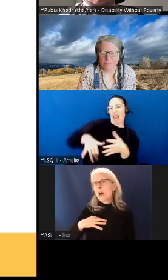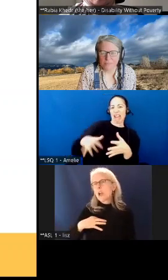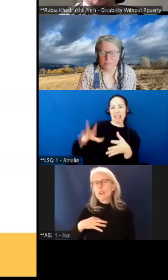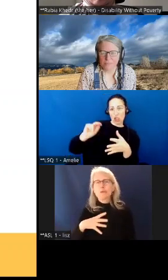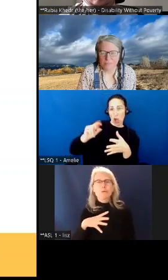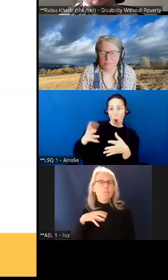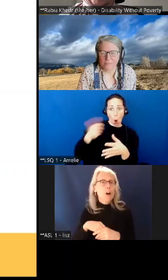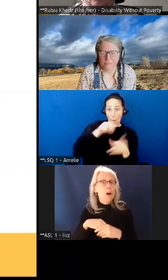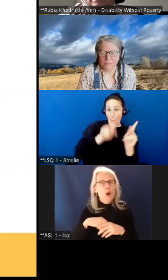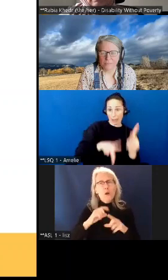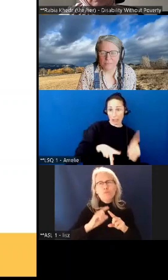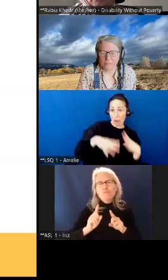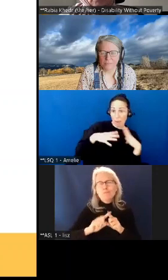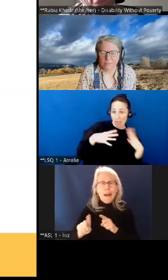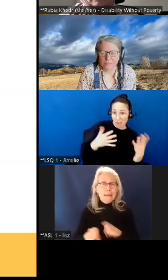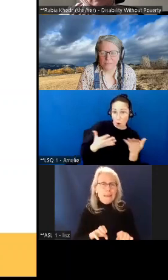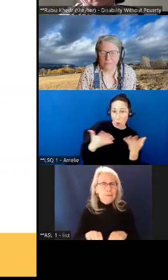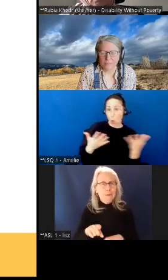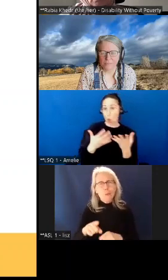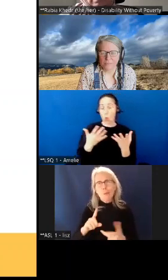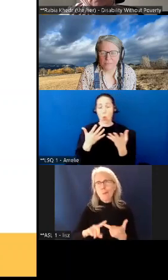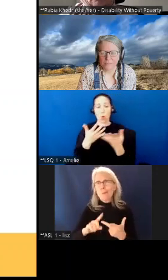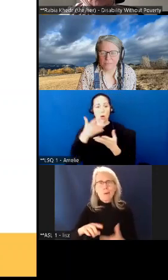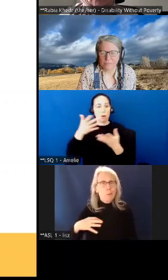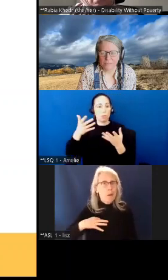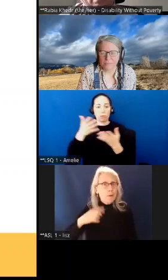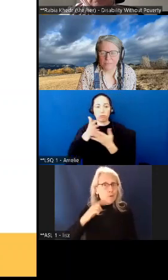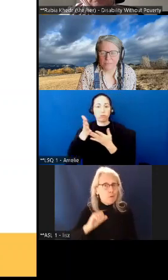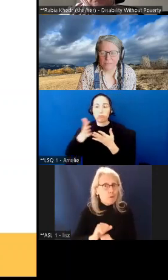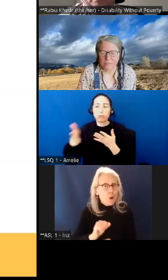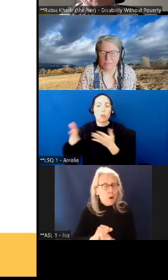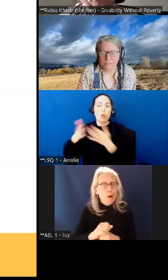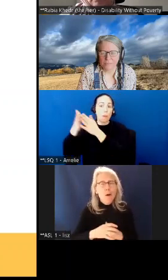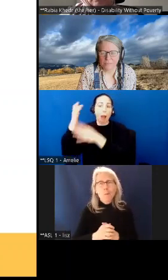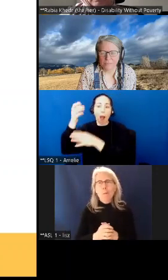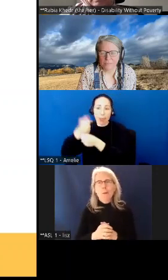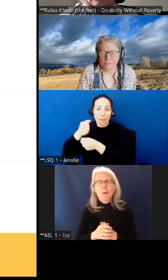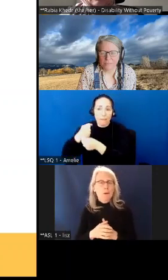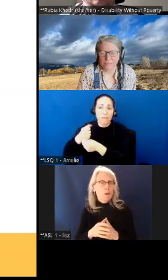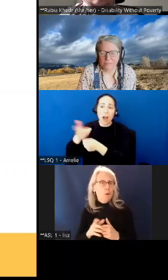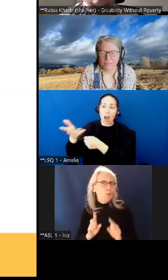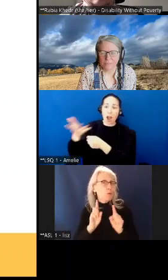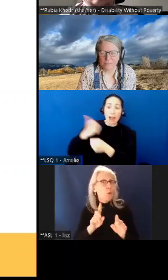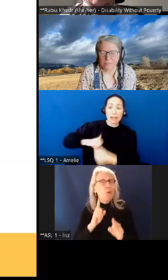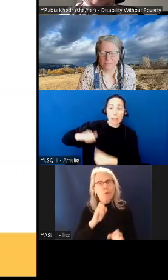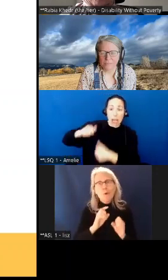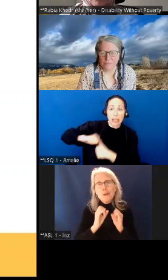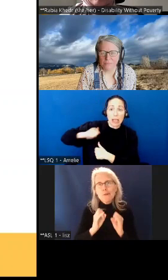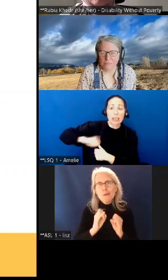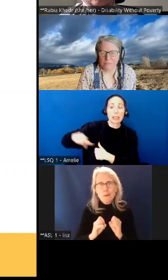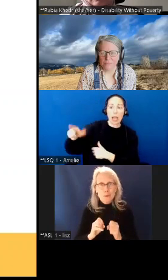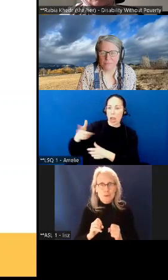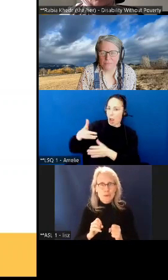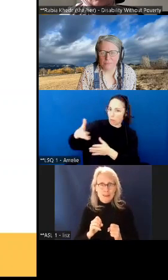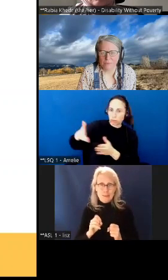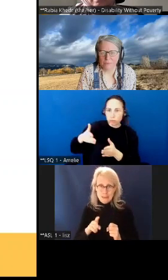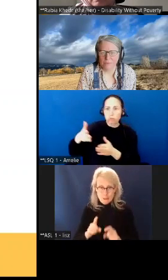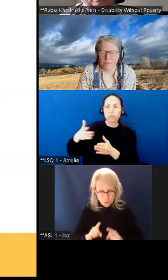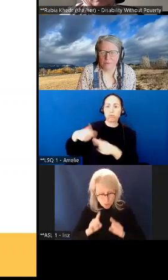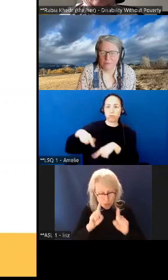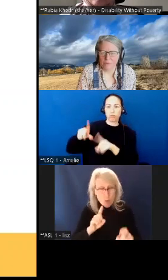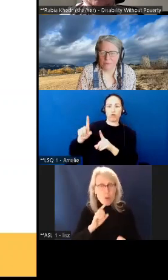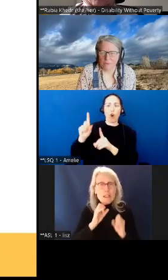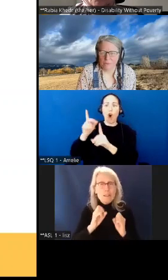applying for jobs and going out and trying for job interviews because it even costs money to